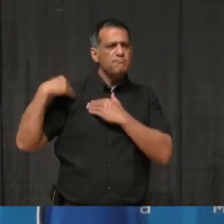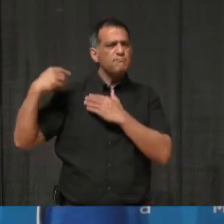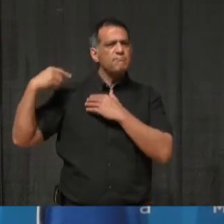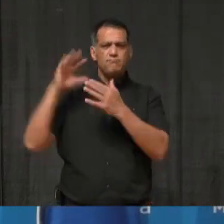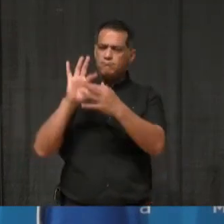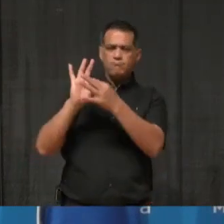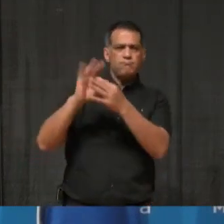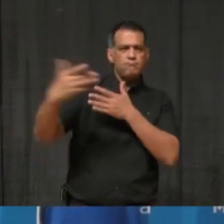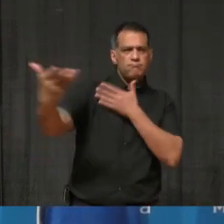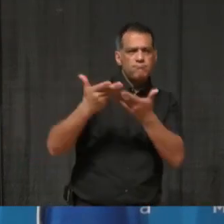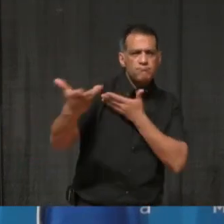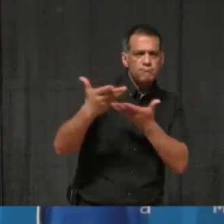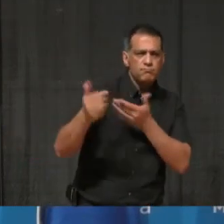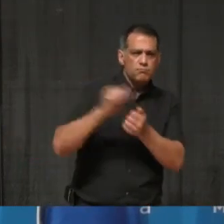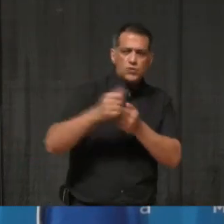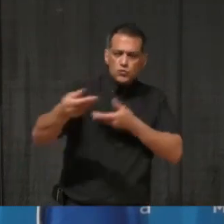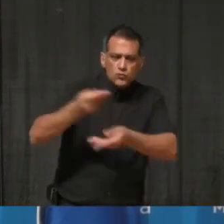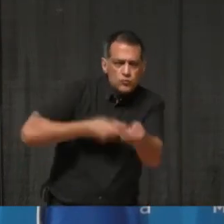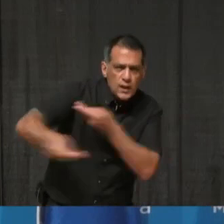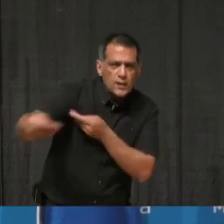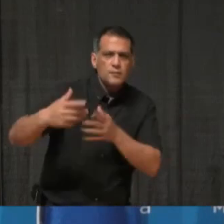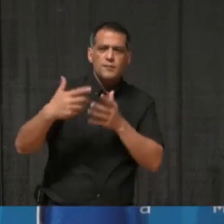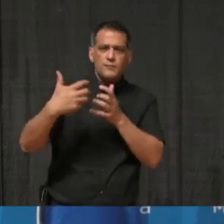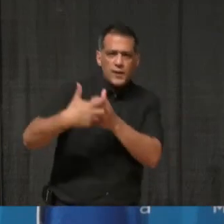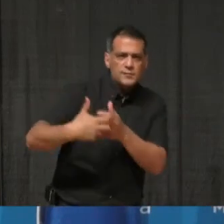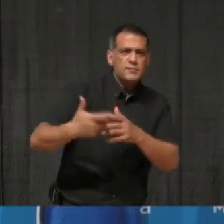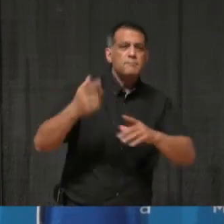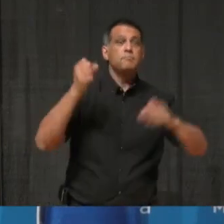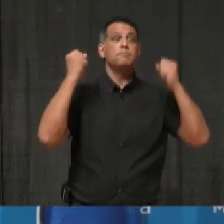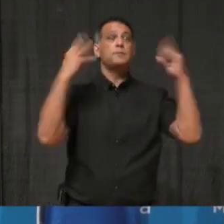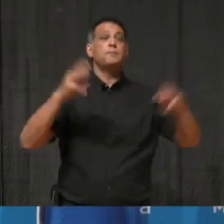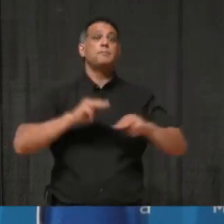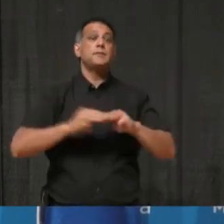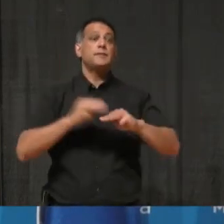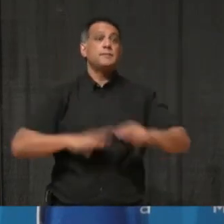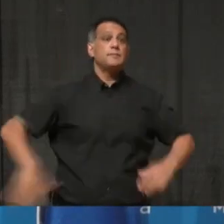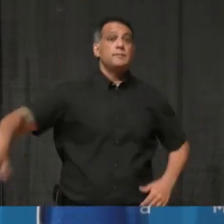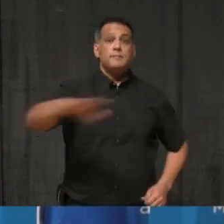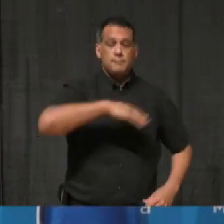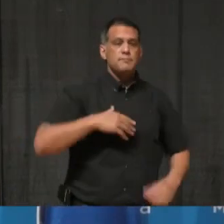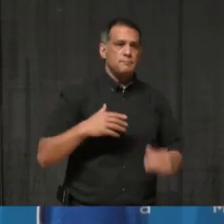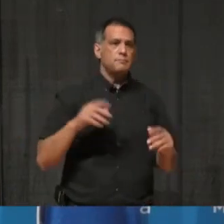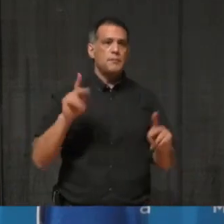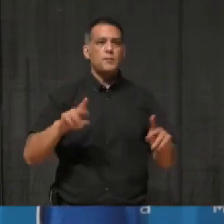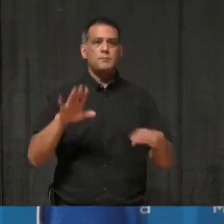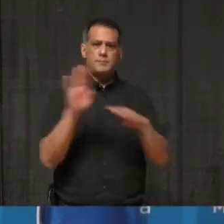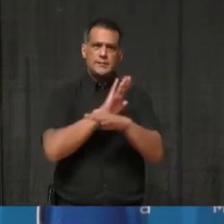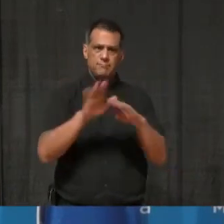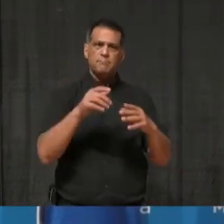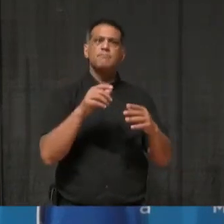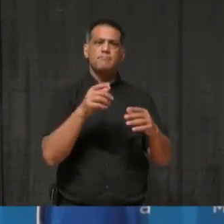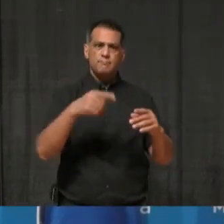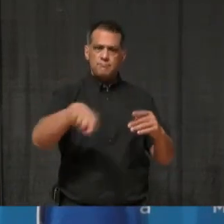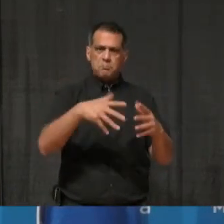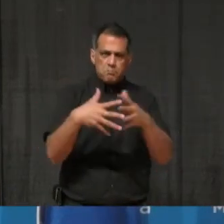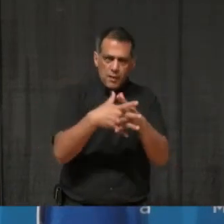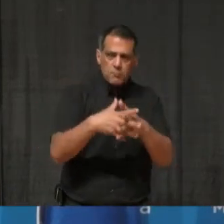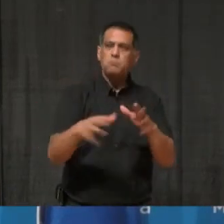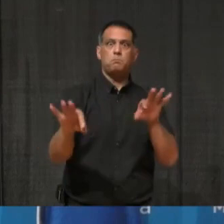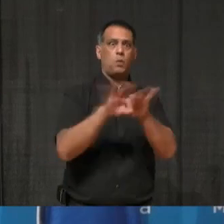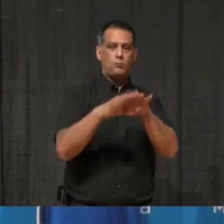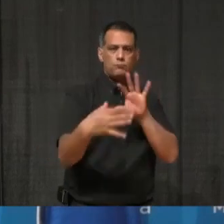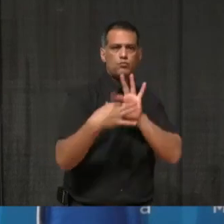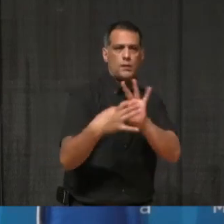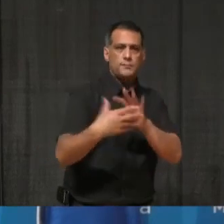partner. I know that many Mississaugans have become important business in the United States, and it is my hope that the new administration